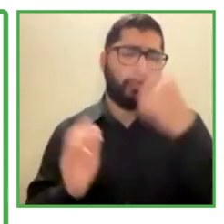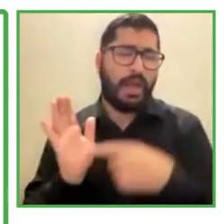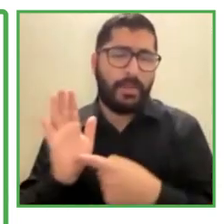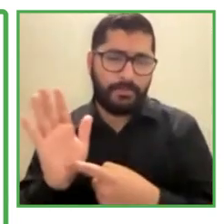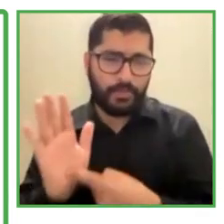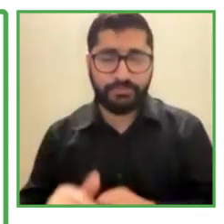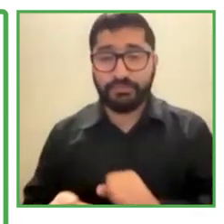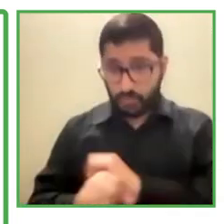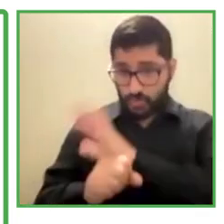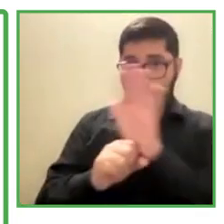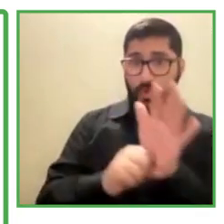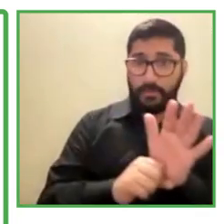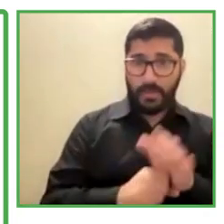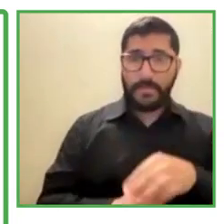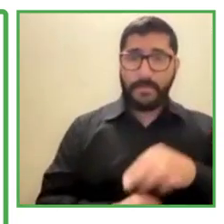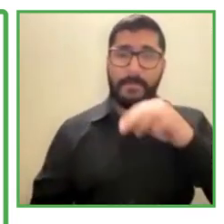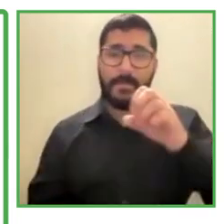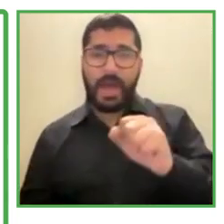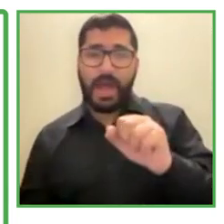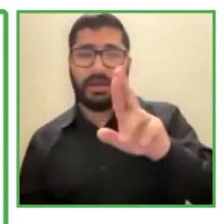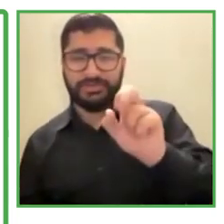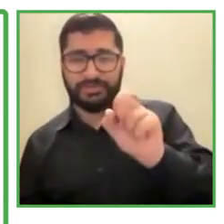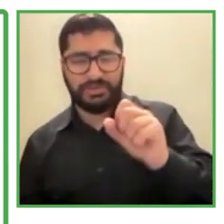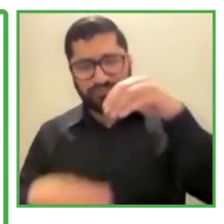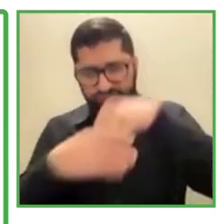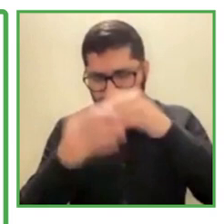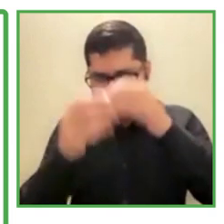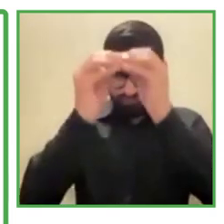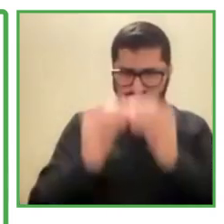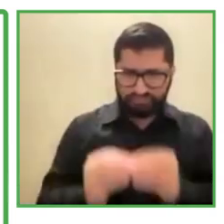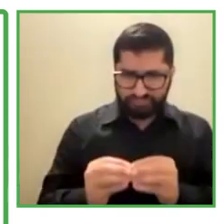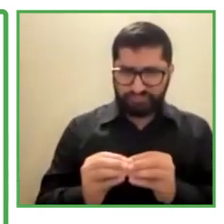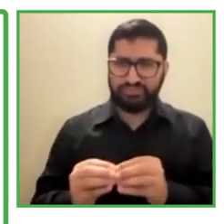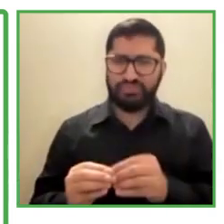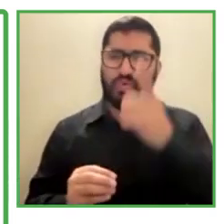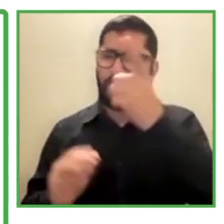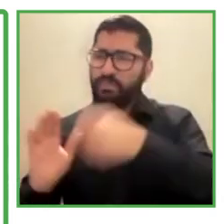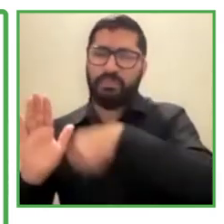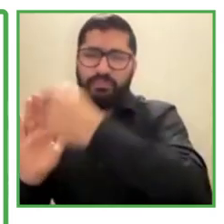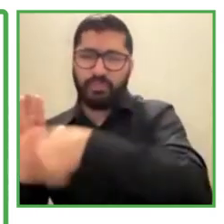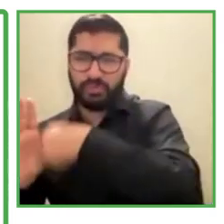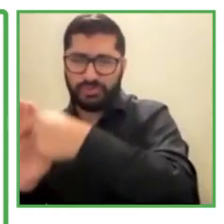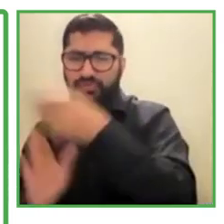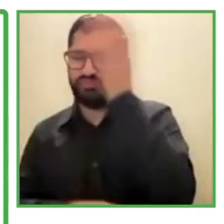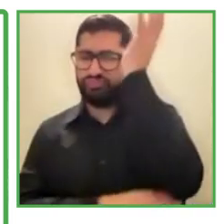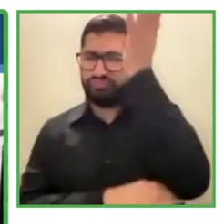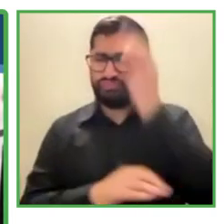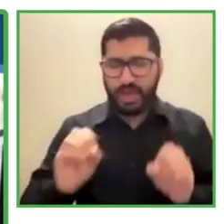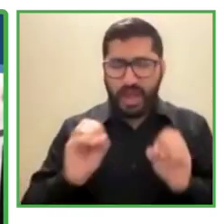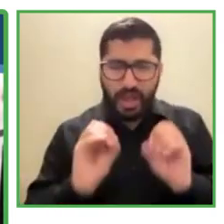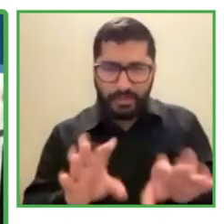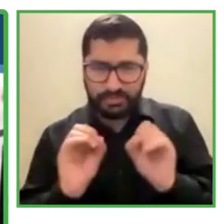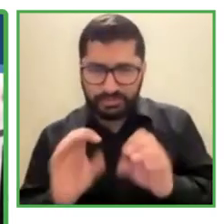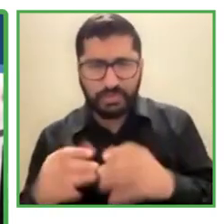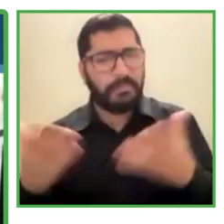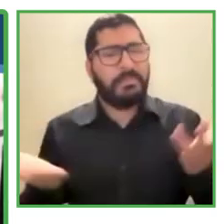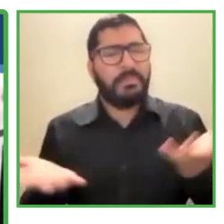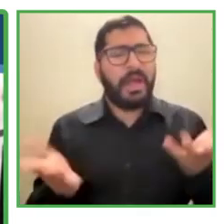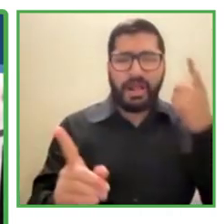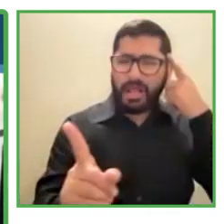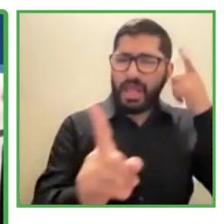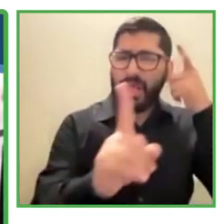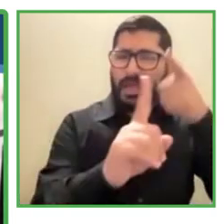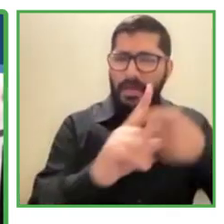candidates in Mars to be trained and developed to be ready for the workplace. We also work not only on full-time employment, but with trainees,